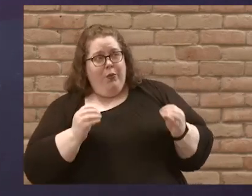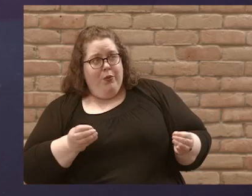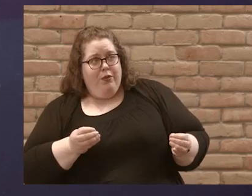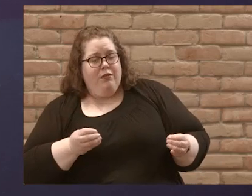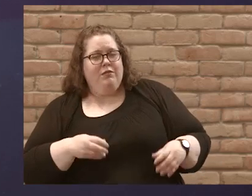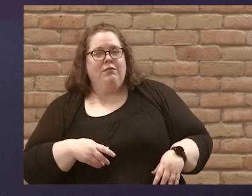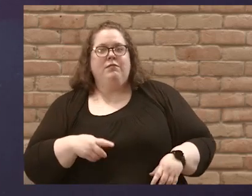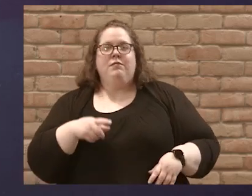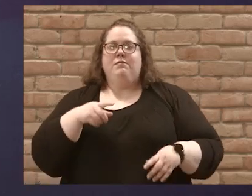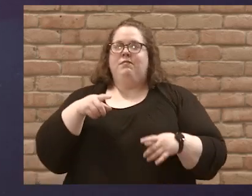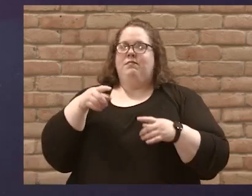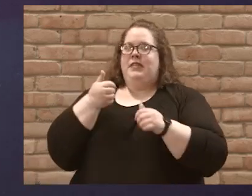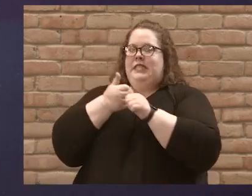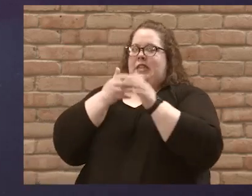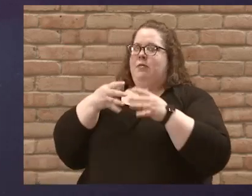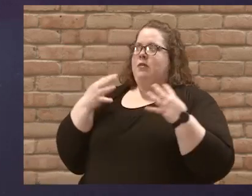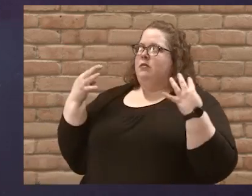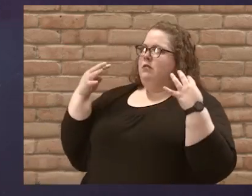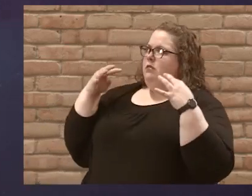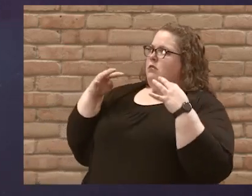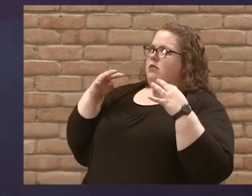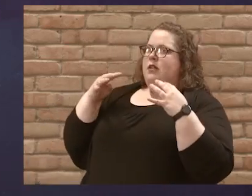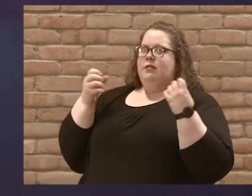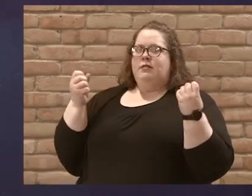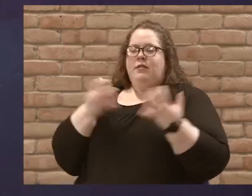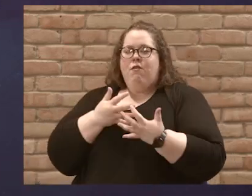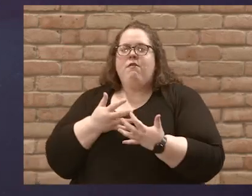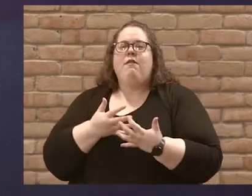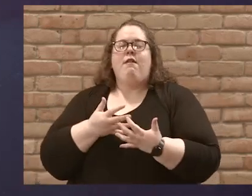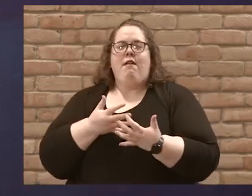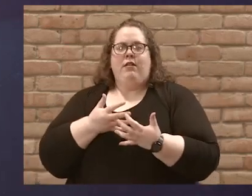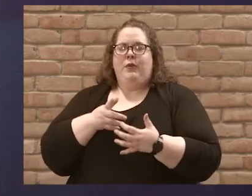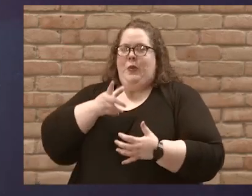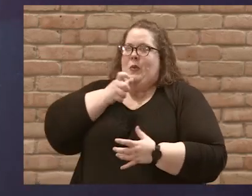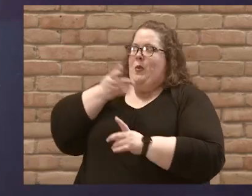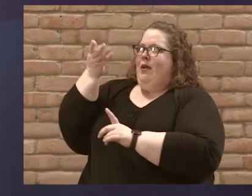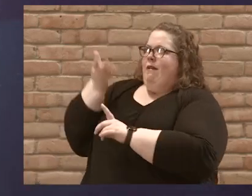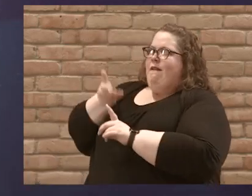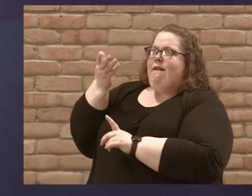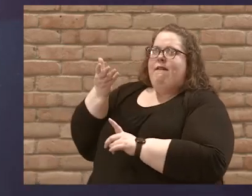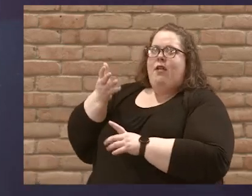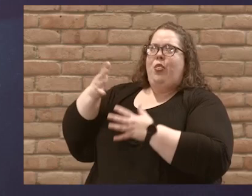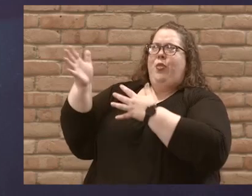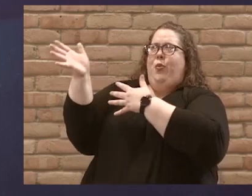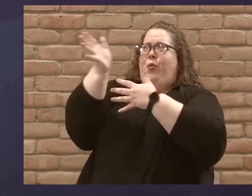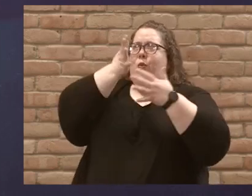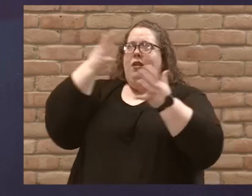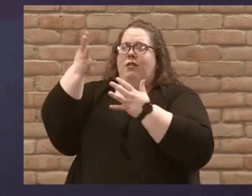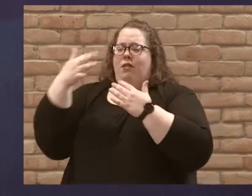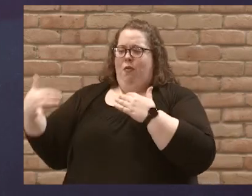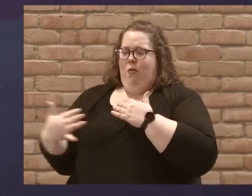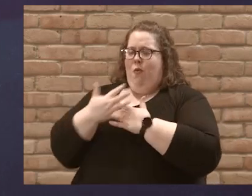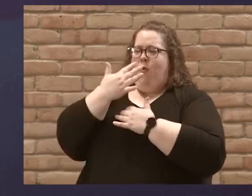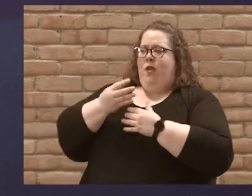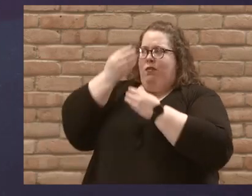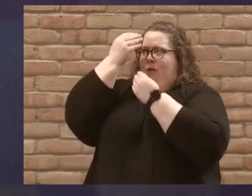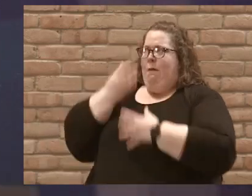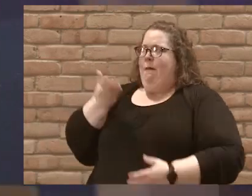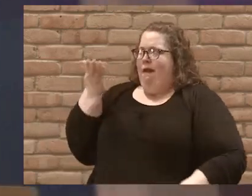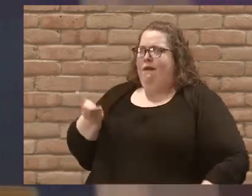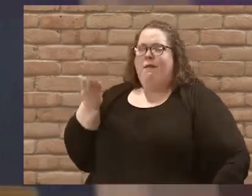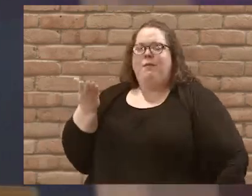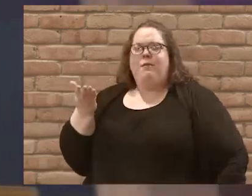Who is this man? They asked each other. Even the wind and the waves obey him.